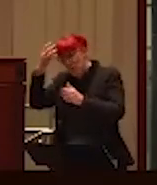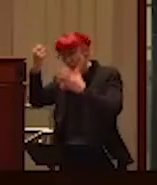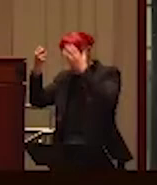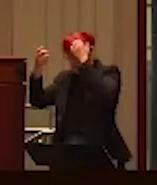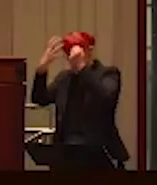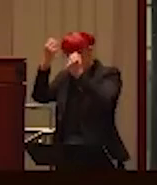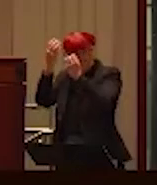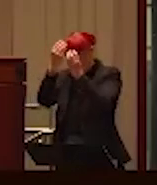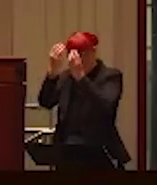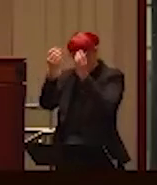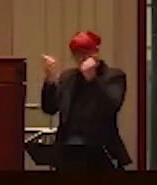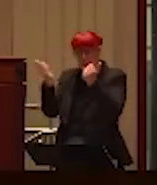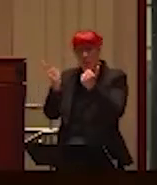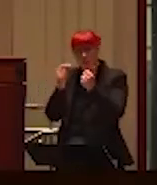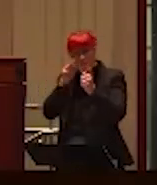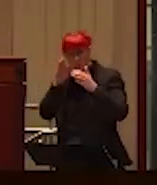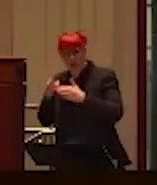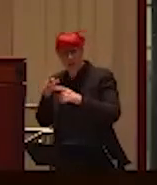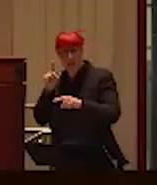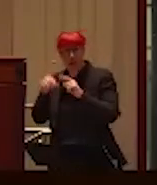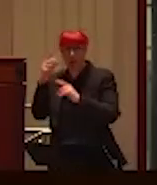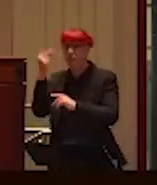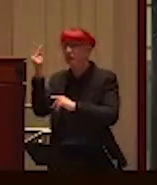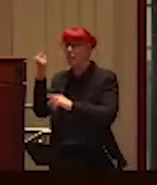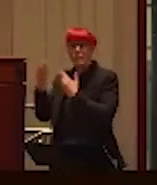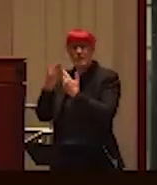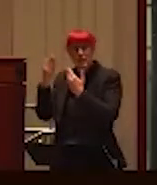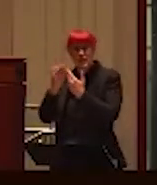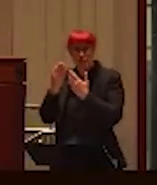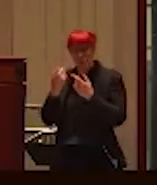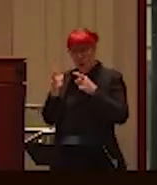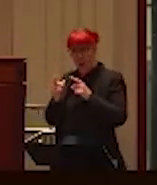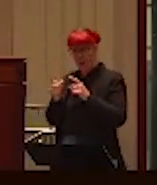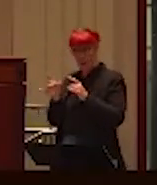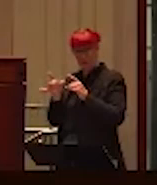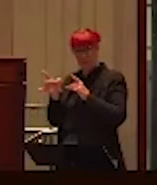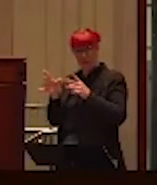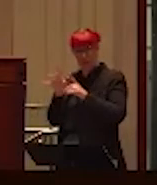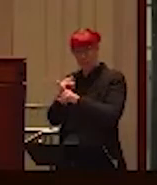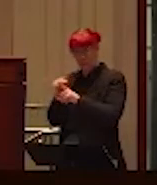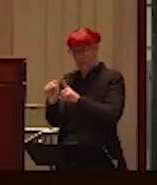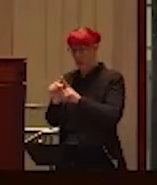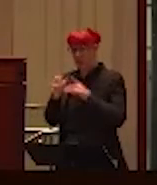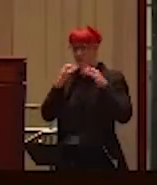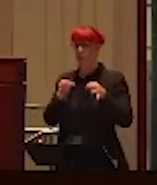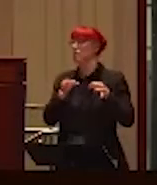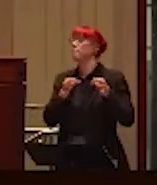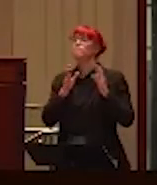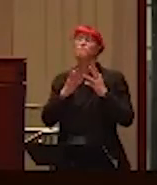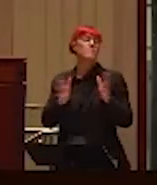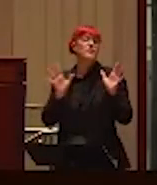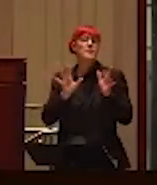concrete example of that, due to an event, a violent event that happened, I had decided I was leaving the relationship, finally.